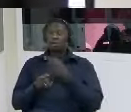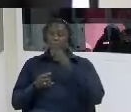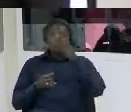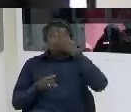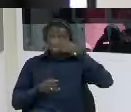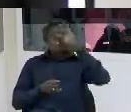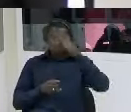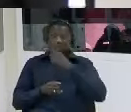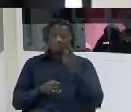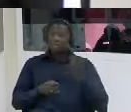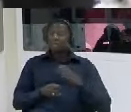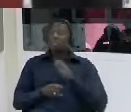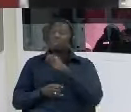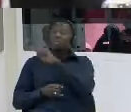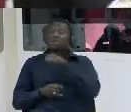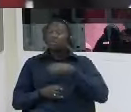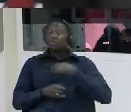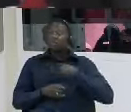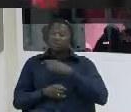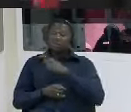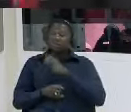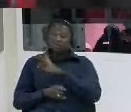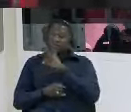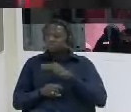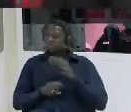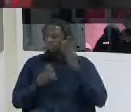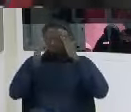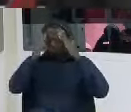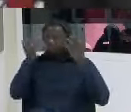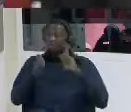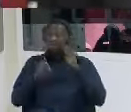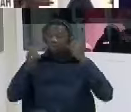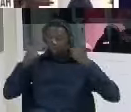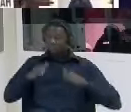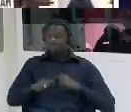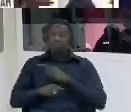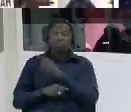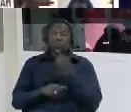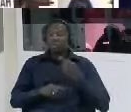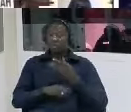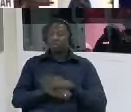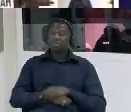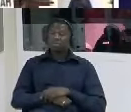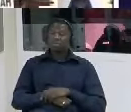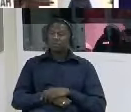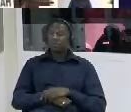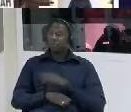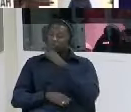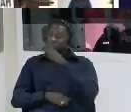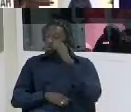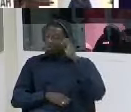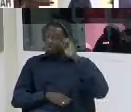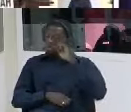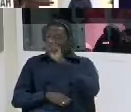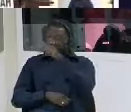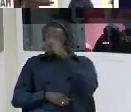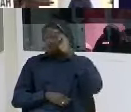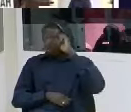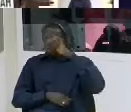what happened to them when they were detained did your family know what happened to you or when exactly you were detained